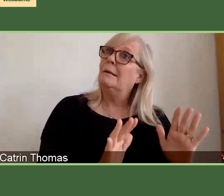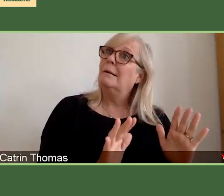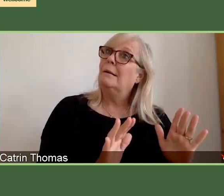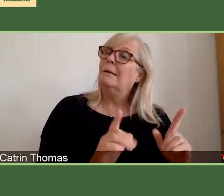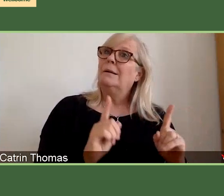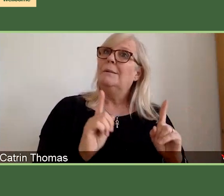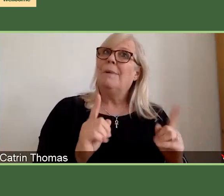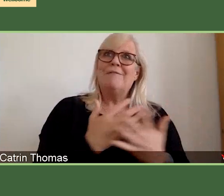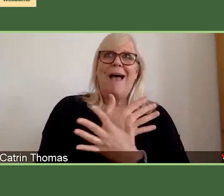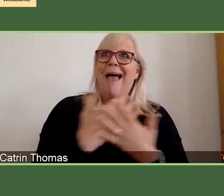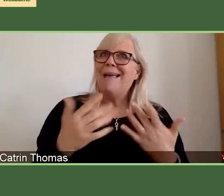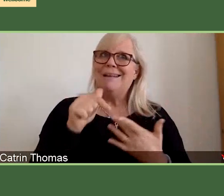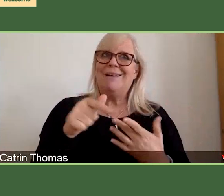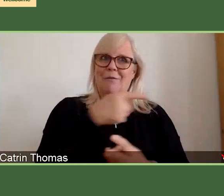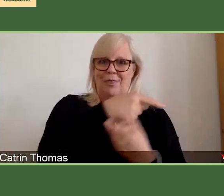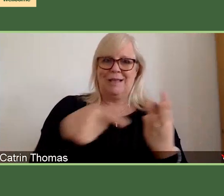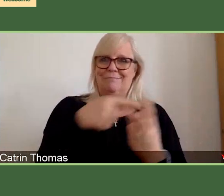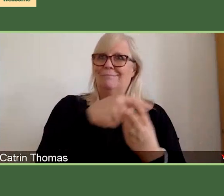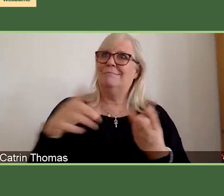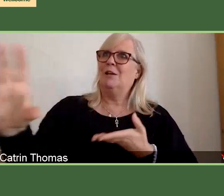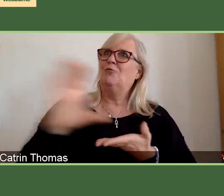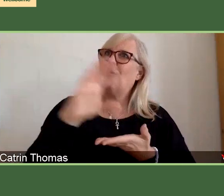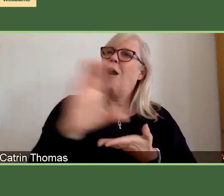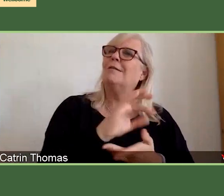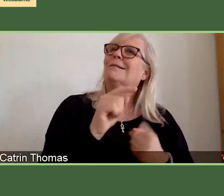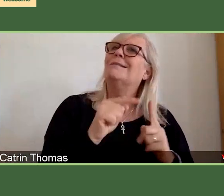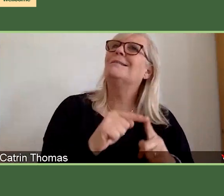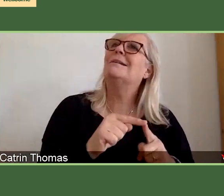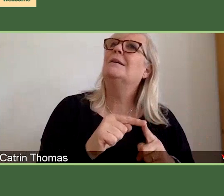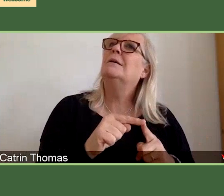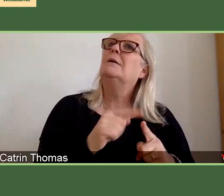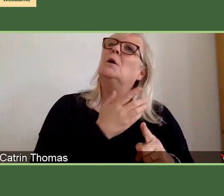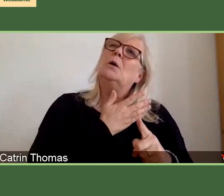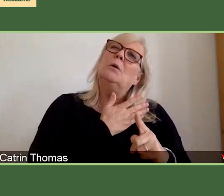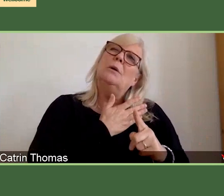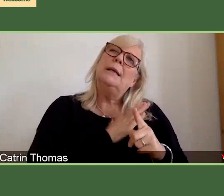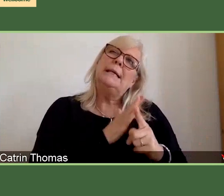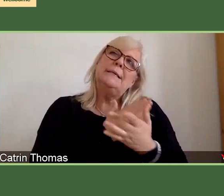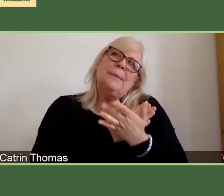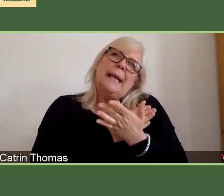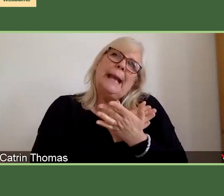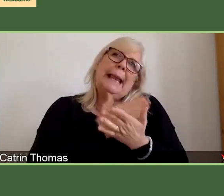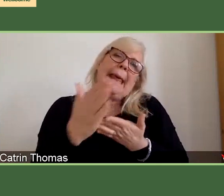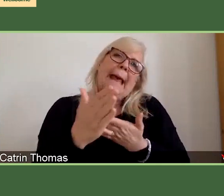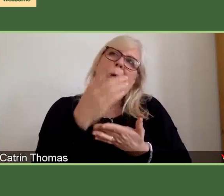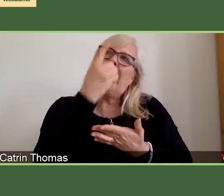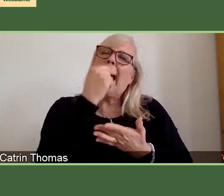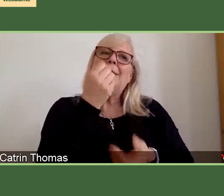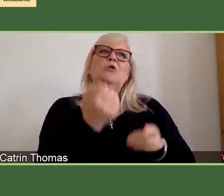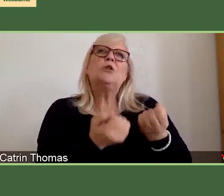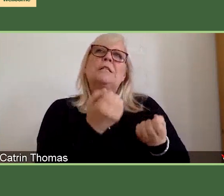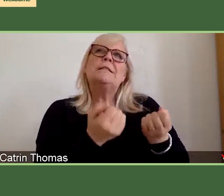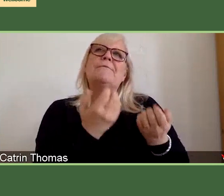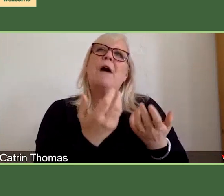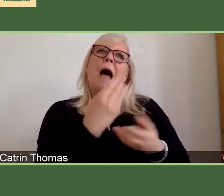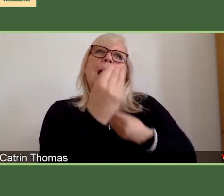grants, of course, you'll just have to be clear and be able to justify and explain how you'll be able